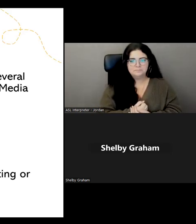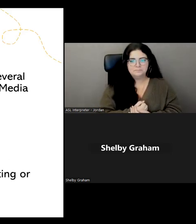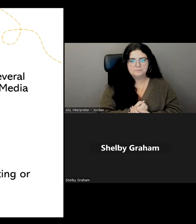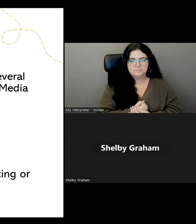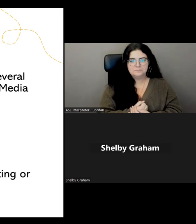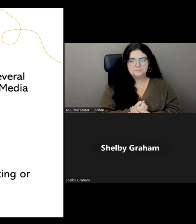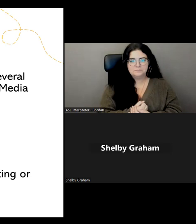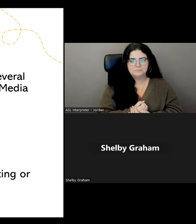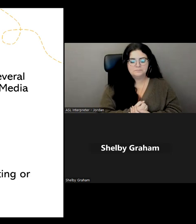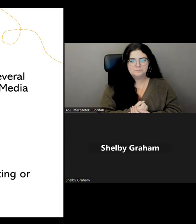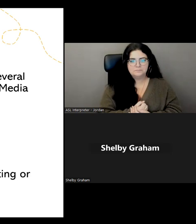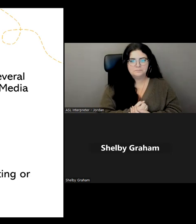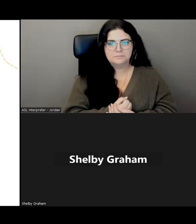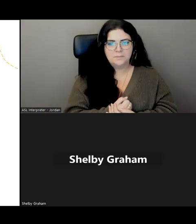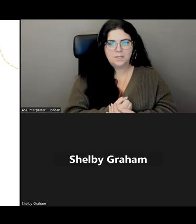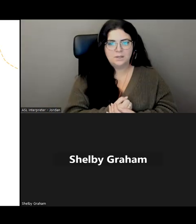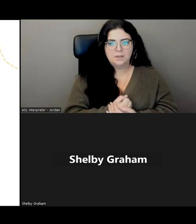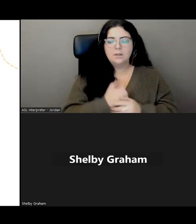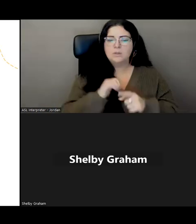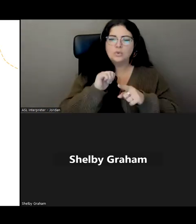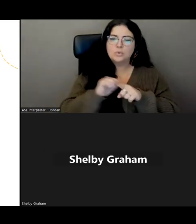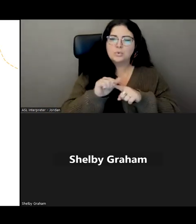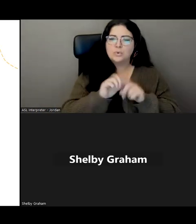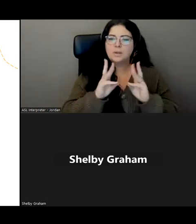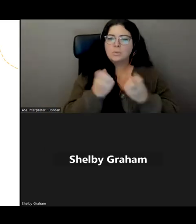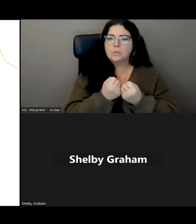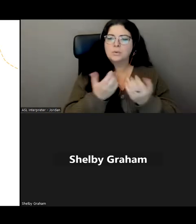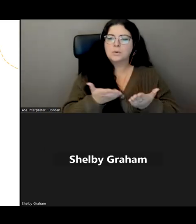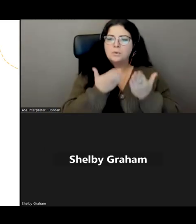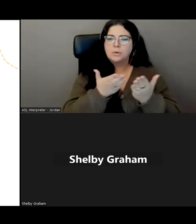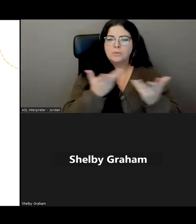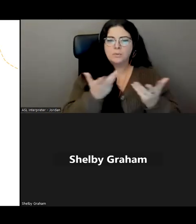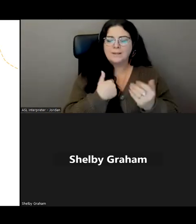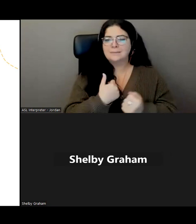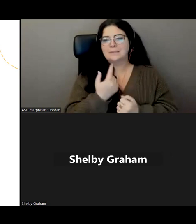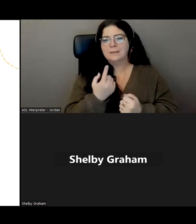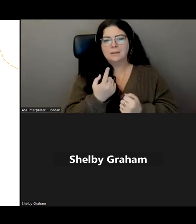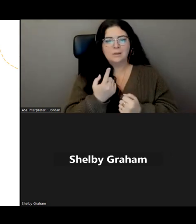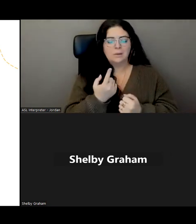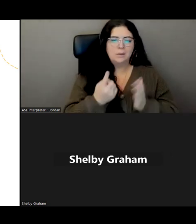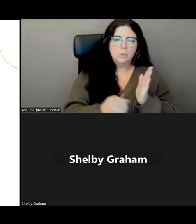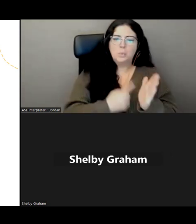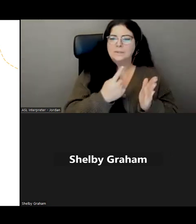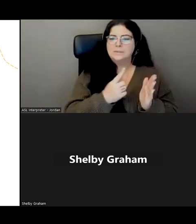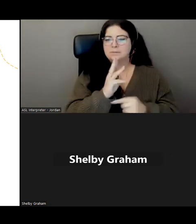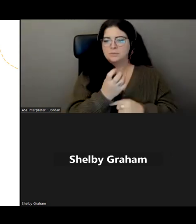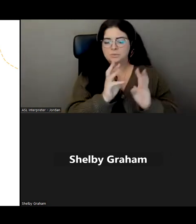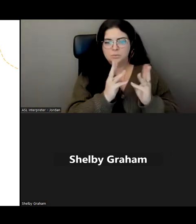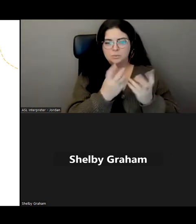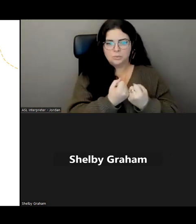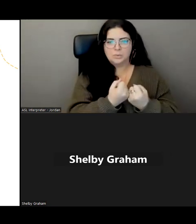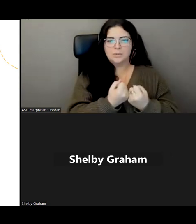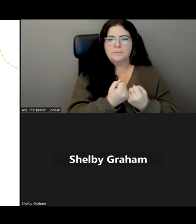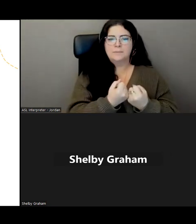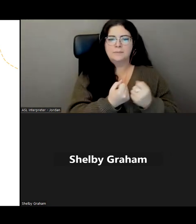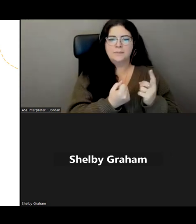so let's get into what our training workshops offer. These are like single session training or training sessions that include several